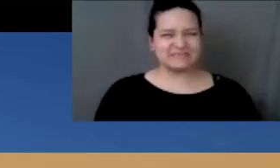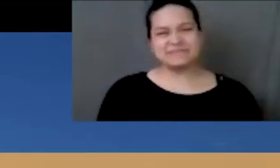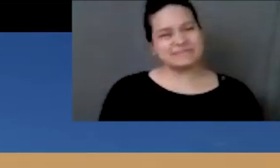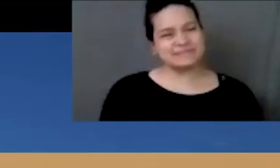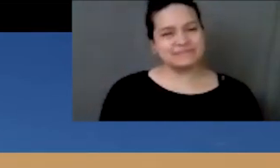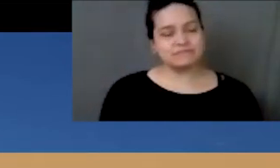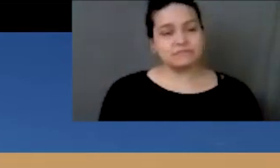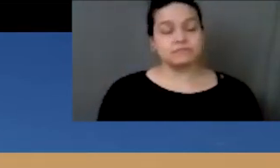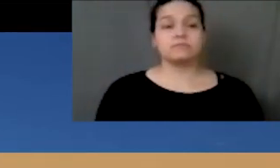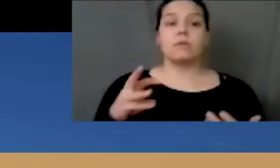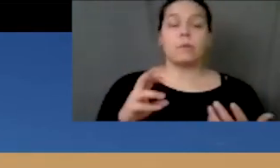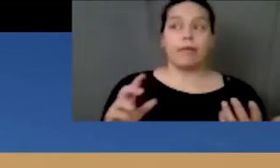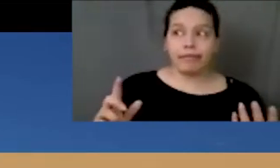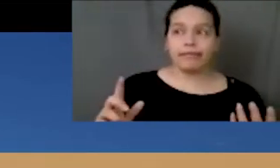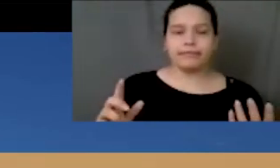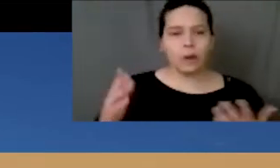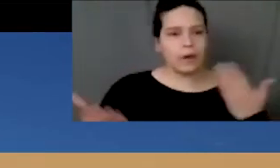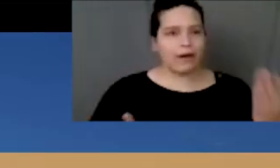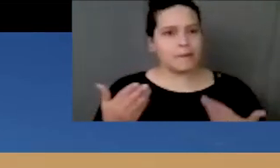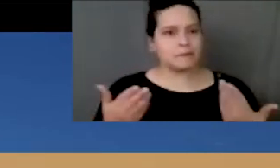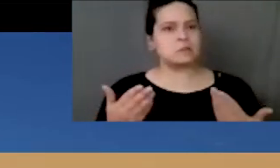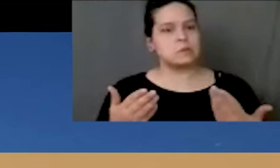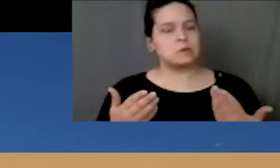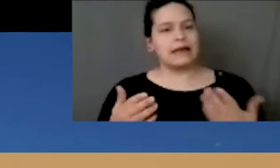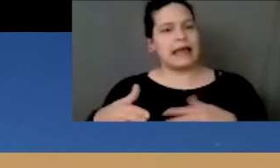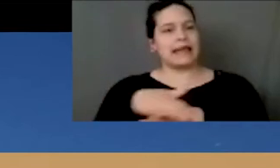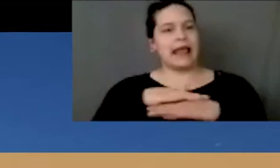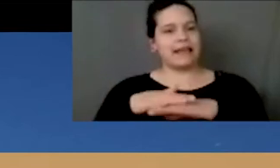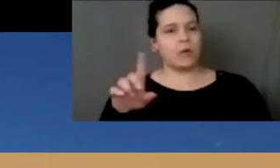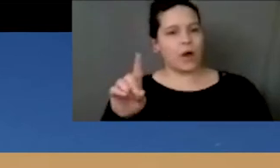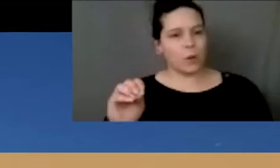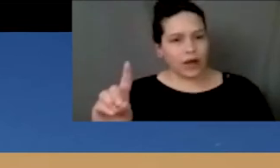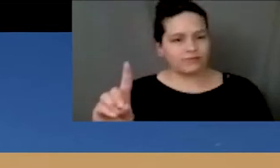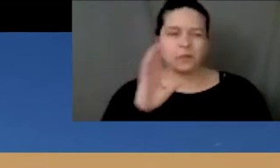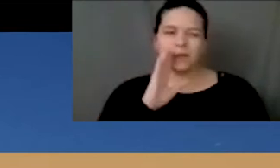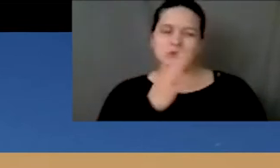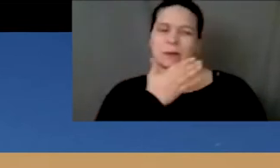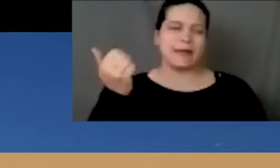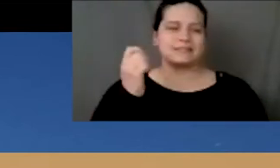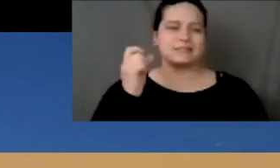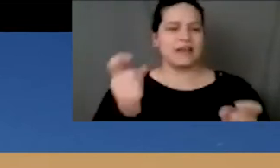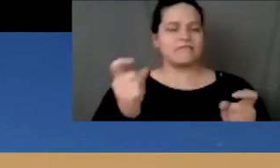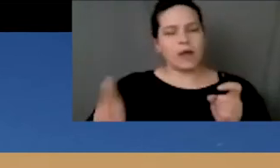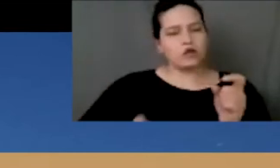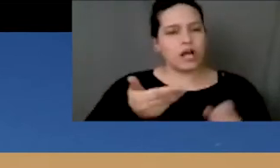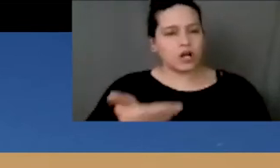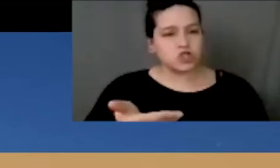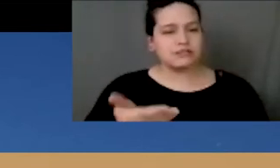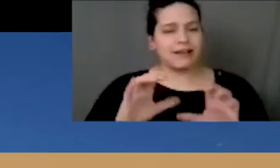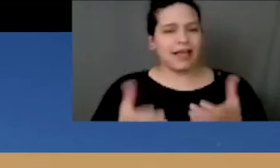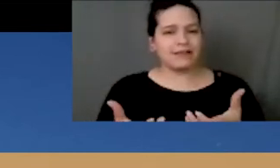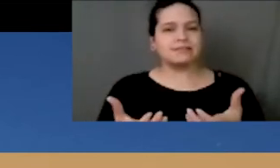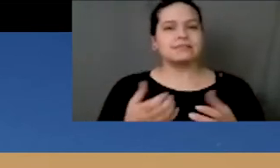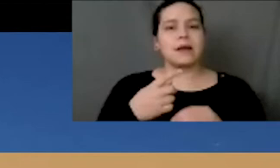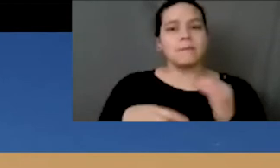Okay, well, welcome to native one on one. We're going to do our best to give you this introductory class on